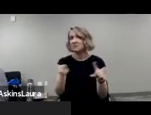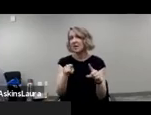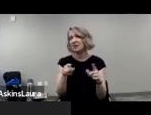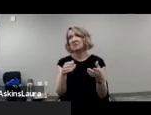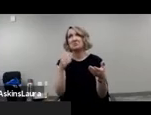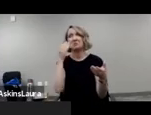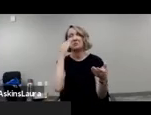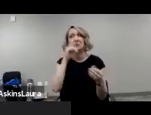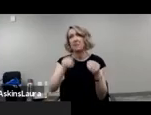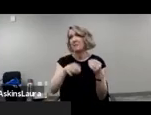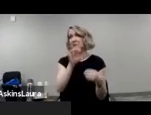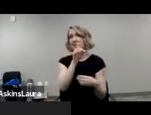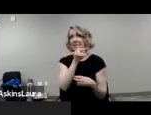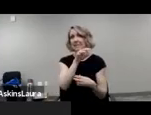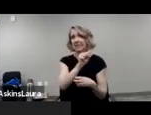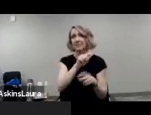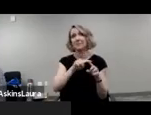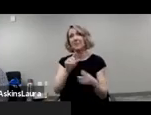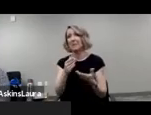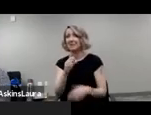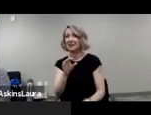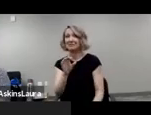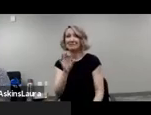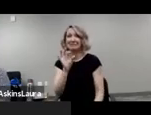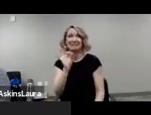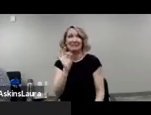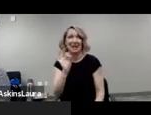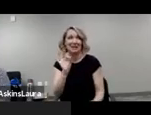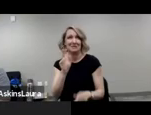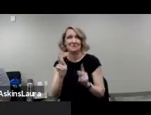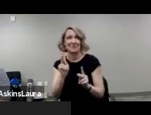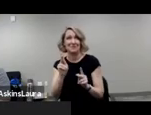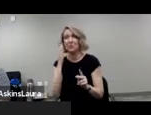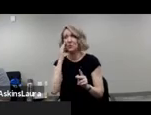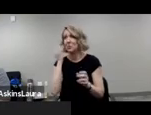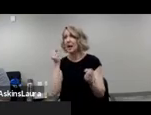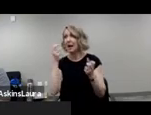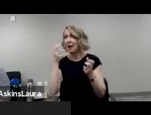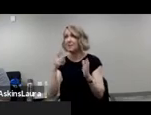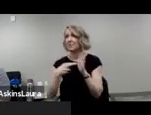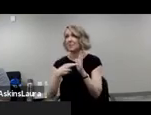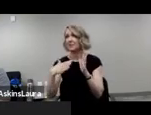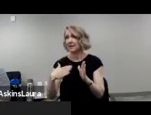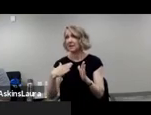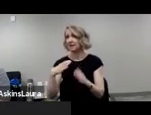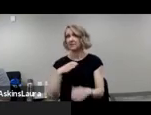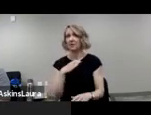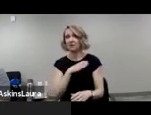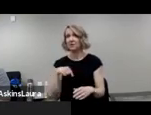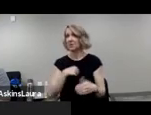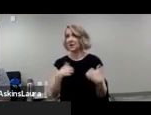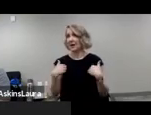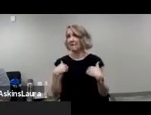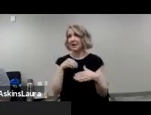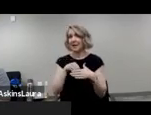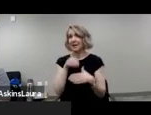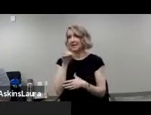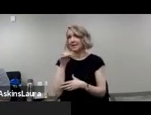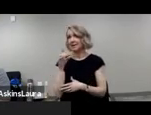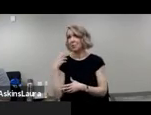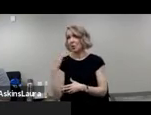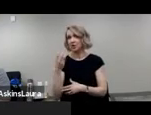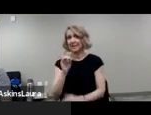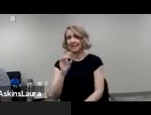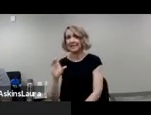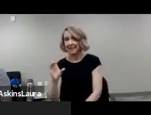nine people knew that the results determined how many representatives we have in D.C. Each person we talked to became